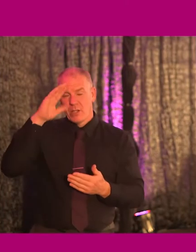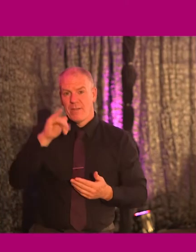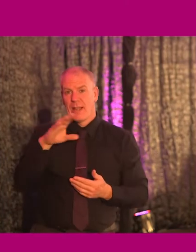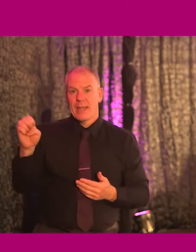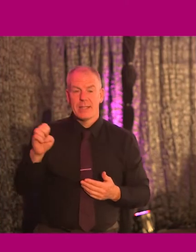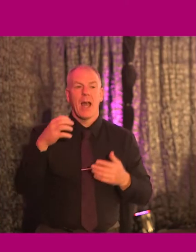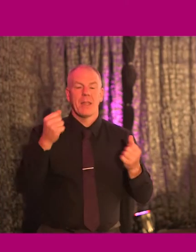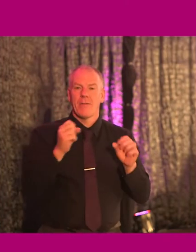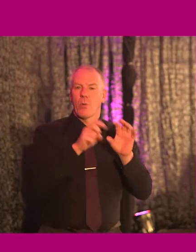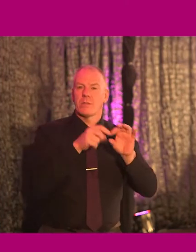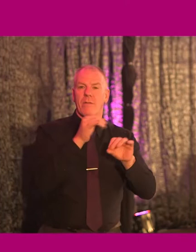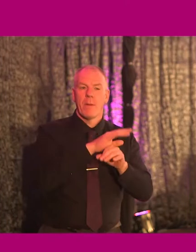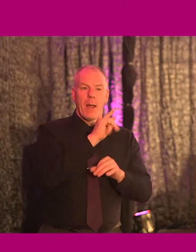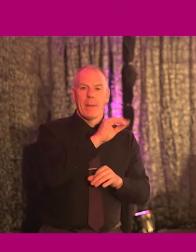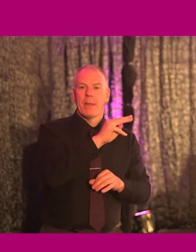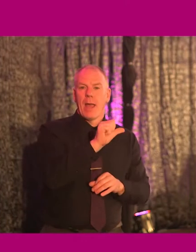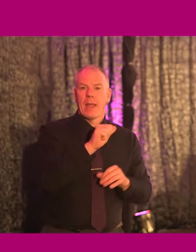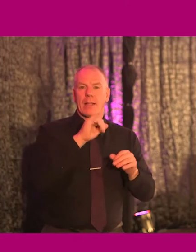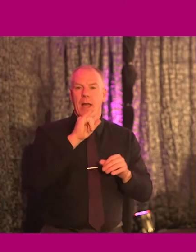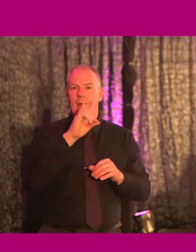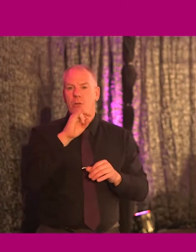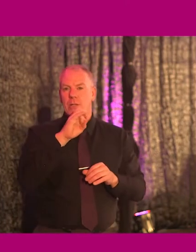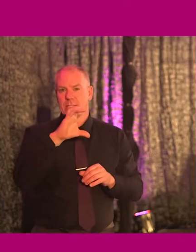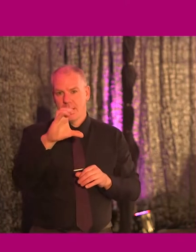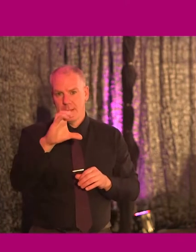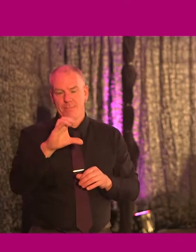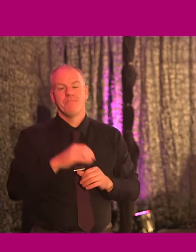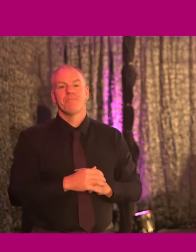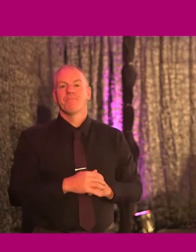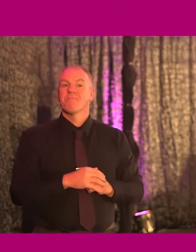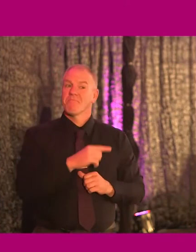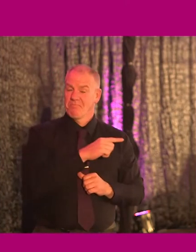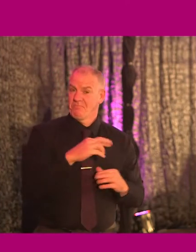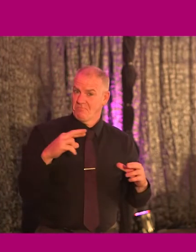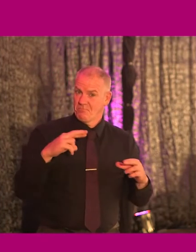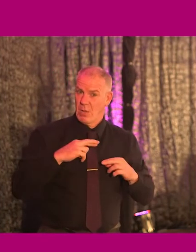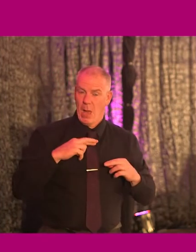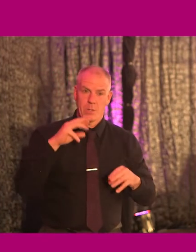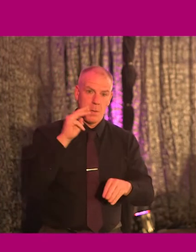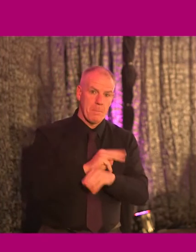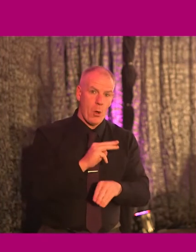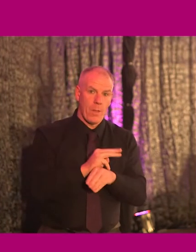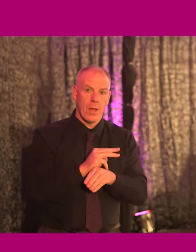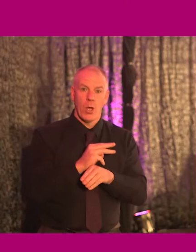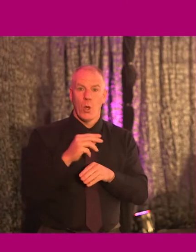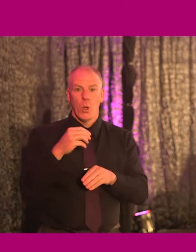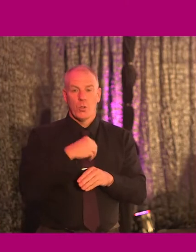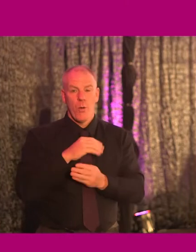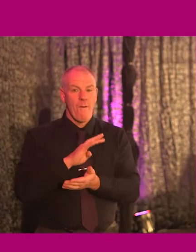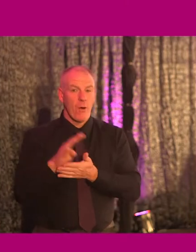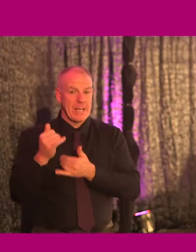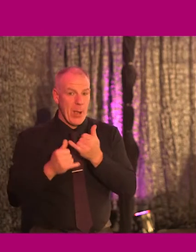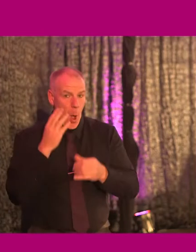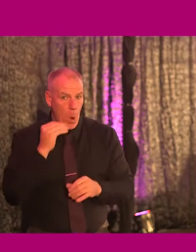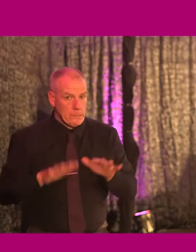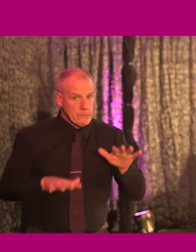IPA and IHREC. Selina is a proud disabled mother to a precious, precocious 14-year-old, maybe precious and